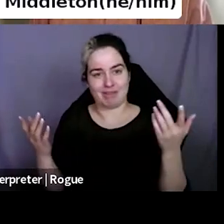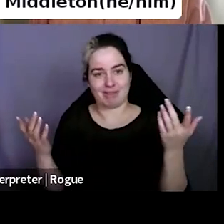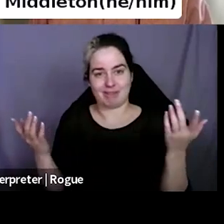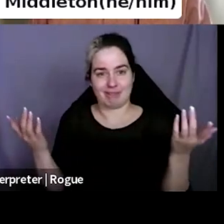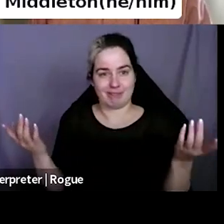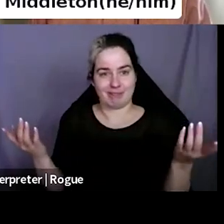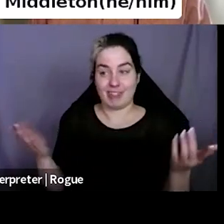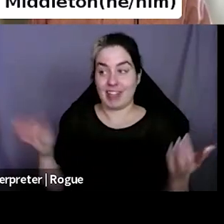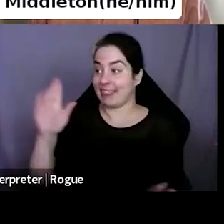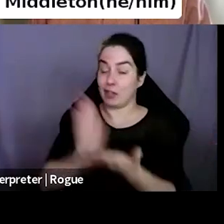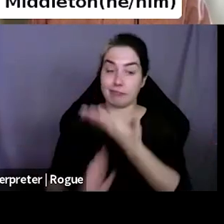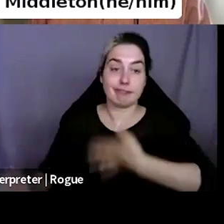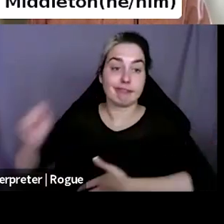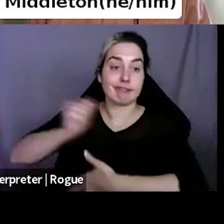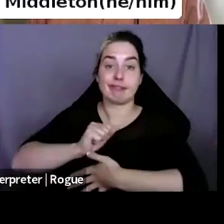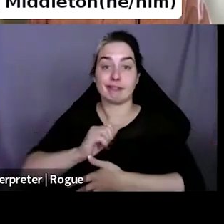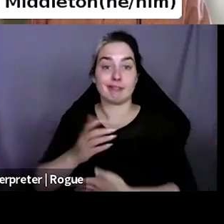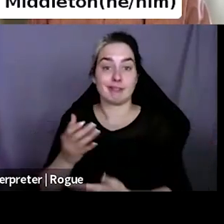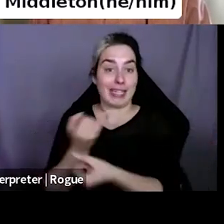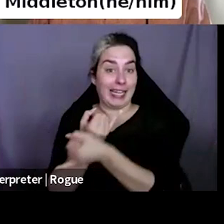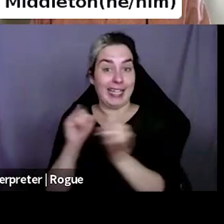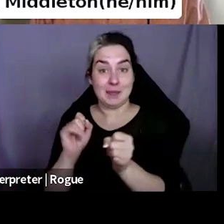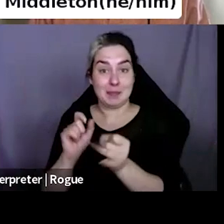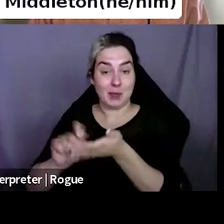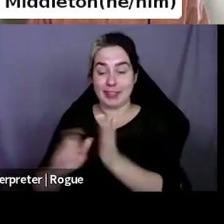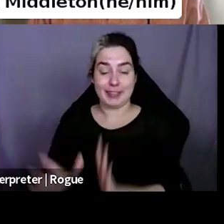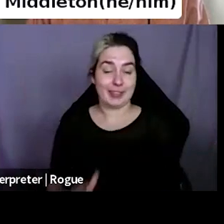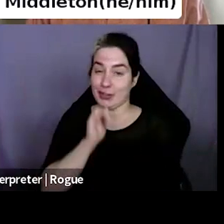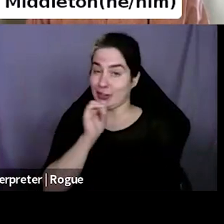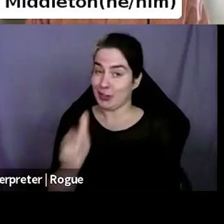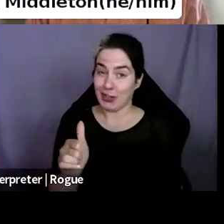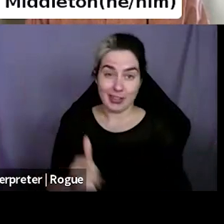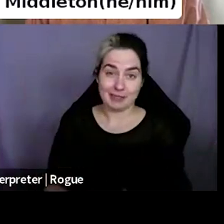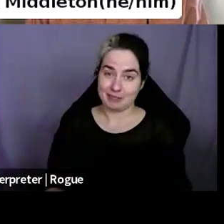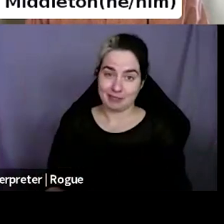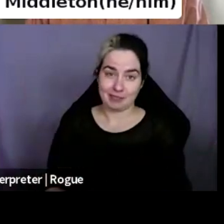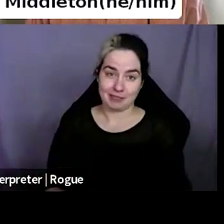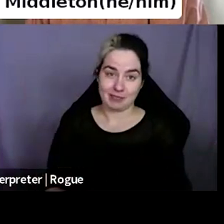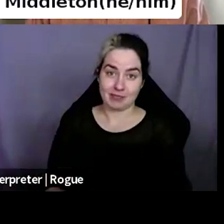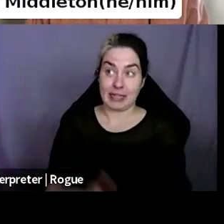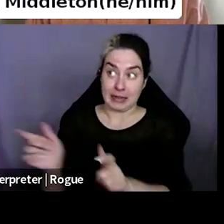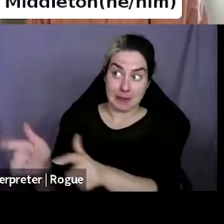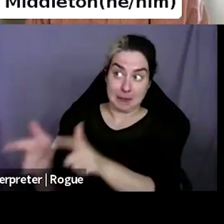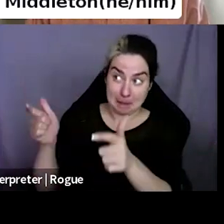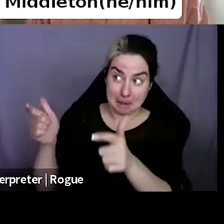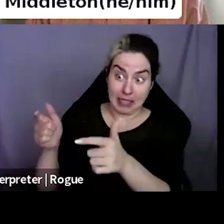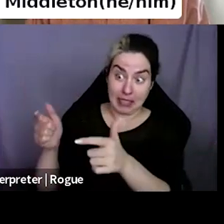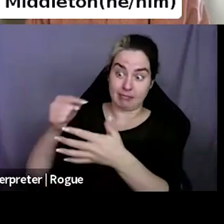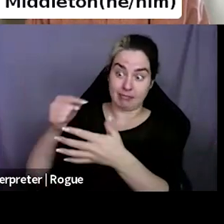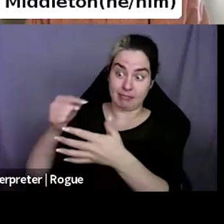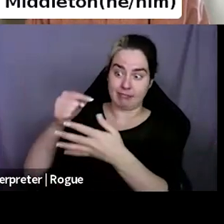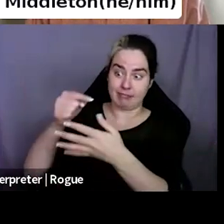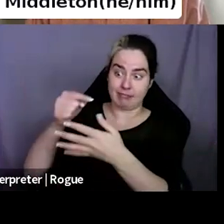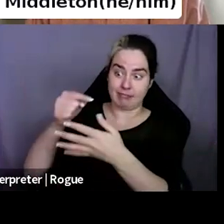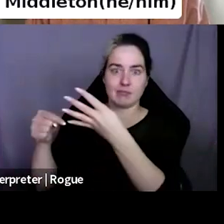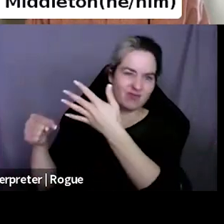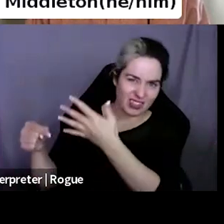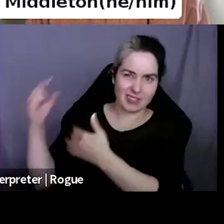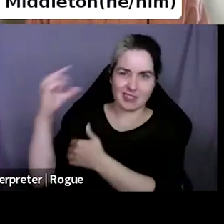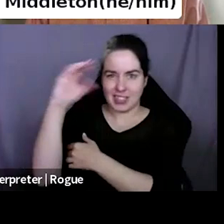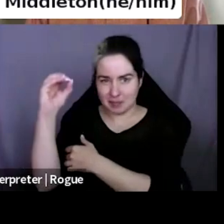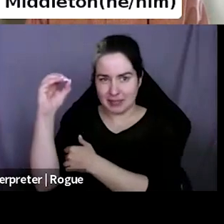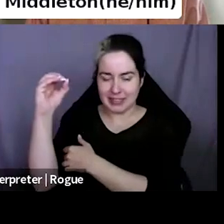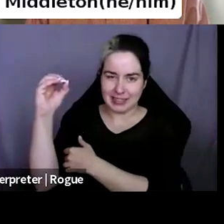priority. I know for most of the, the sort of big four or five publishers, indies in Canada represent